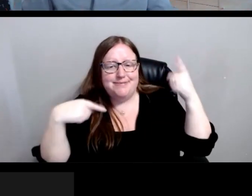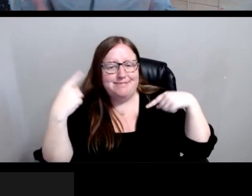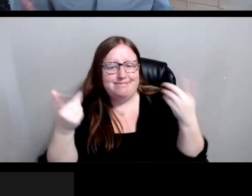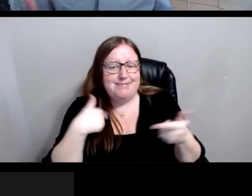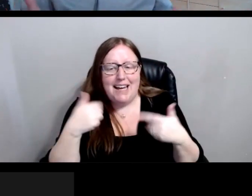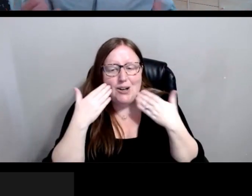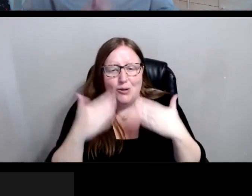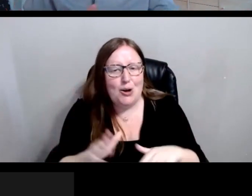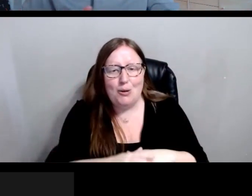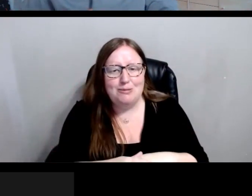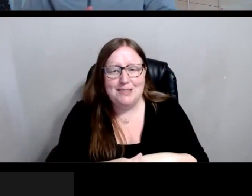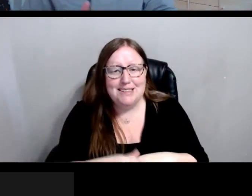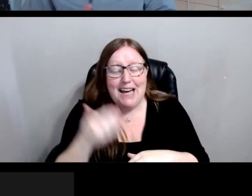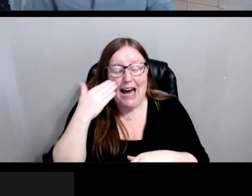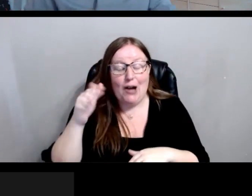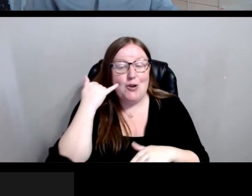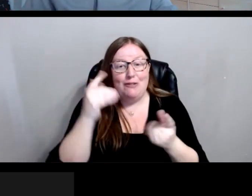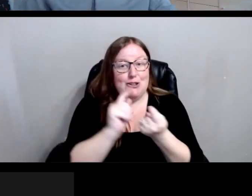I don't know if that translates.